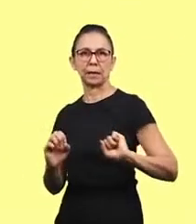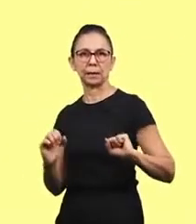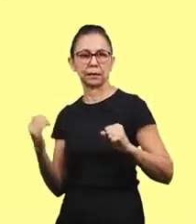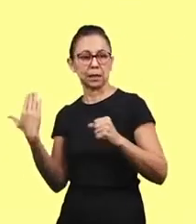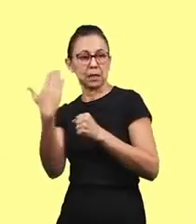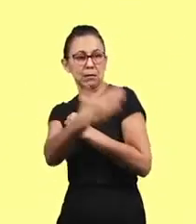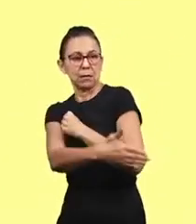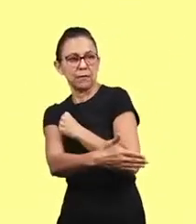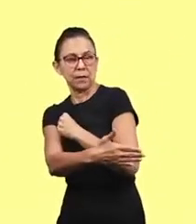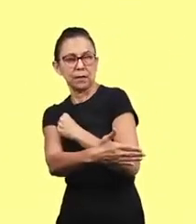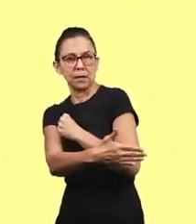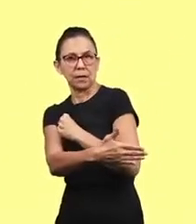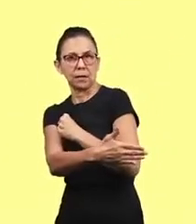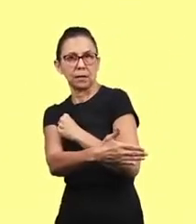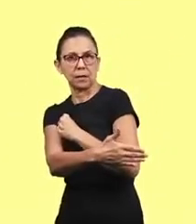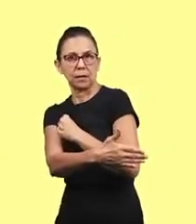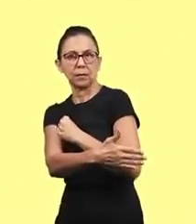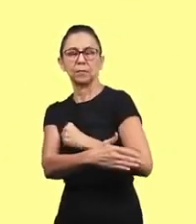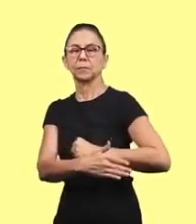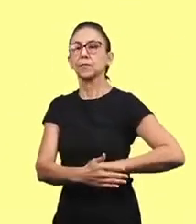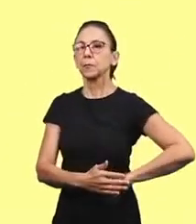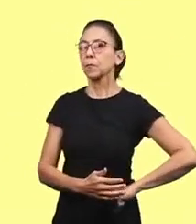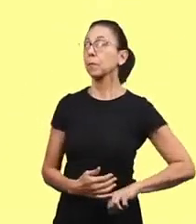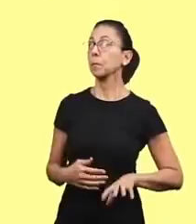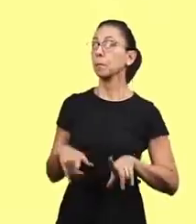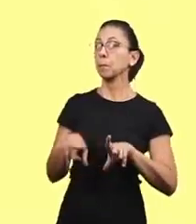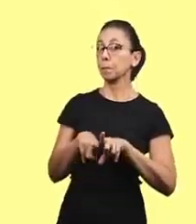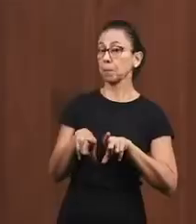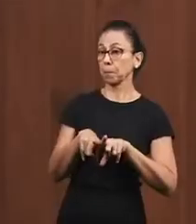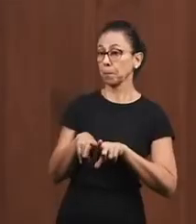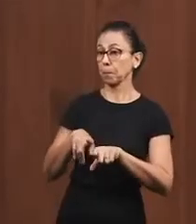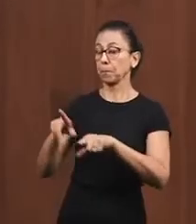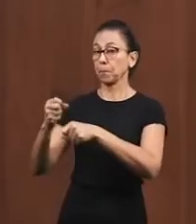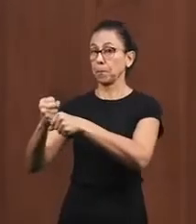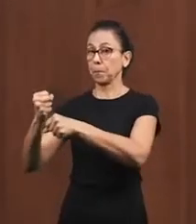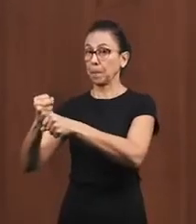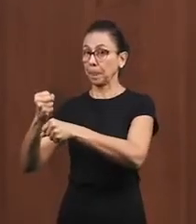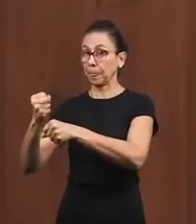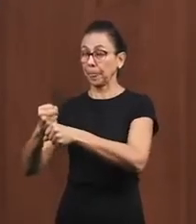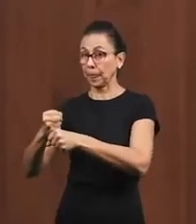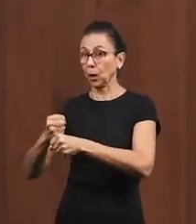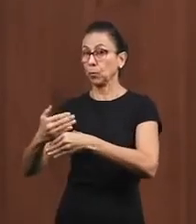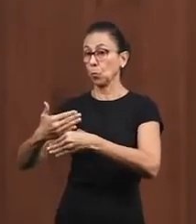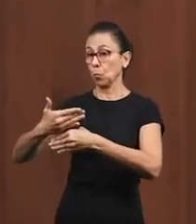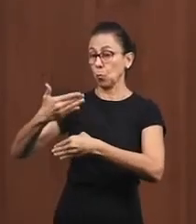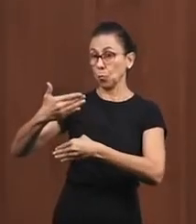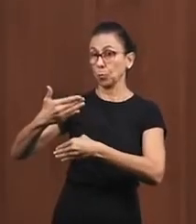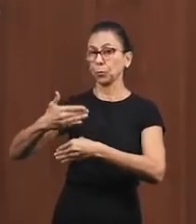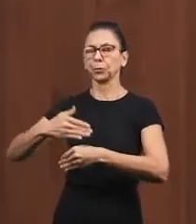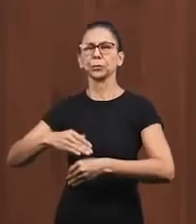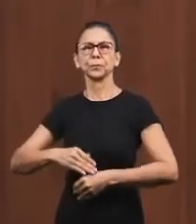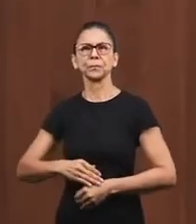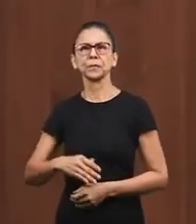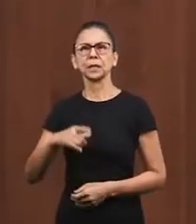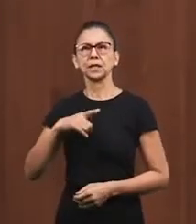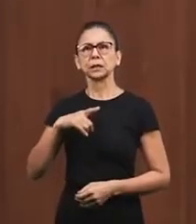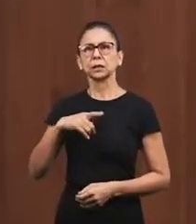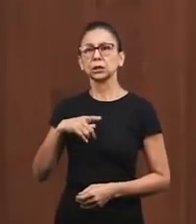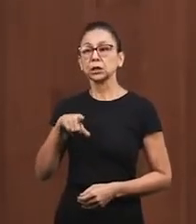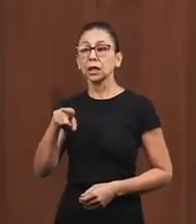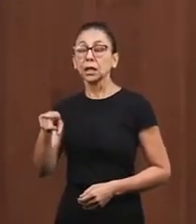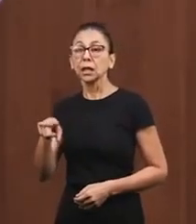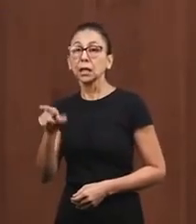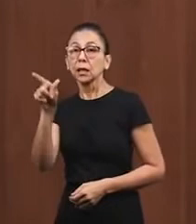they were working the word of God says that there was one who sounded the trumpet and when he sounded the trumpet